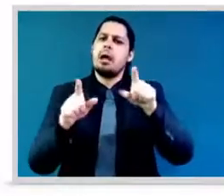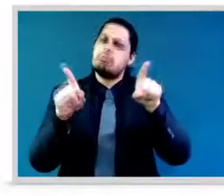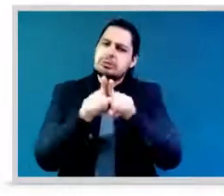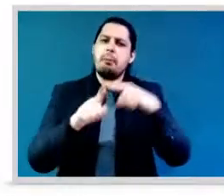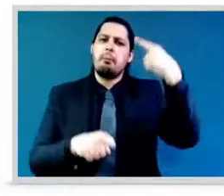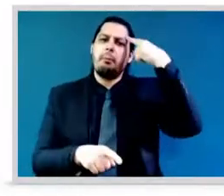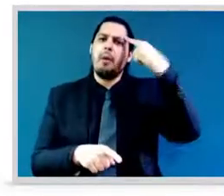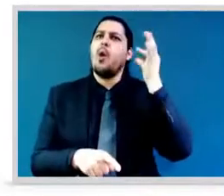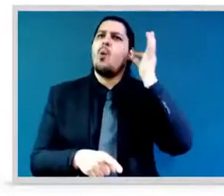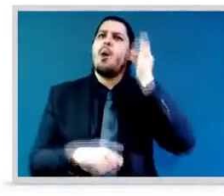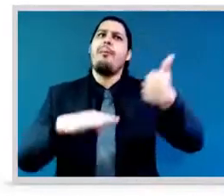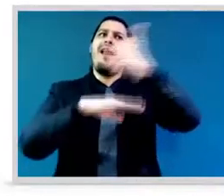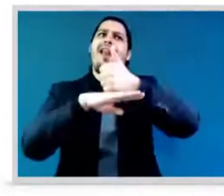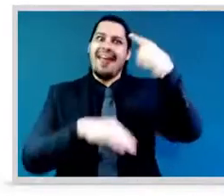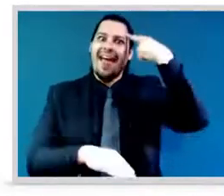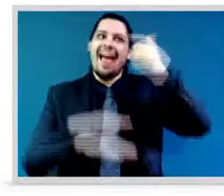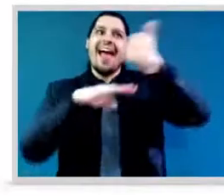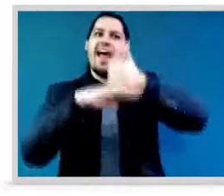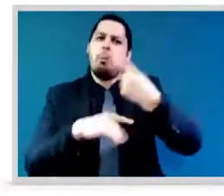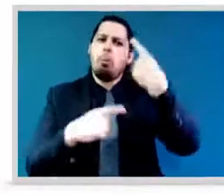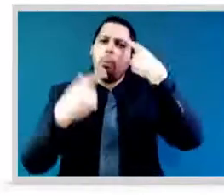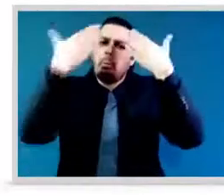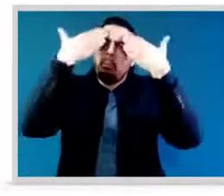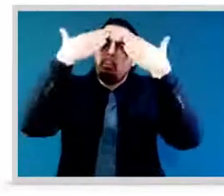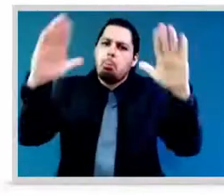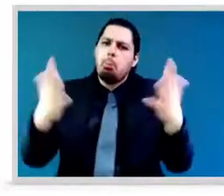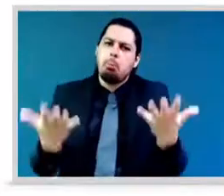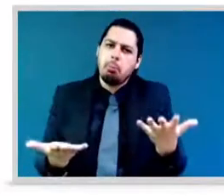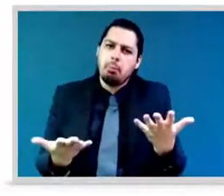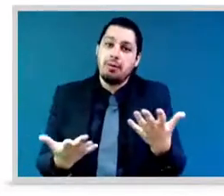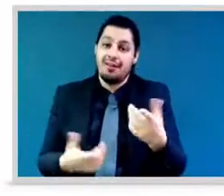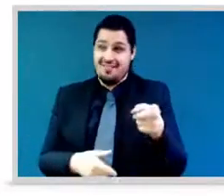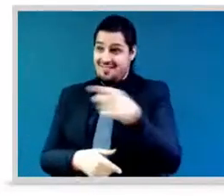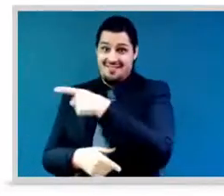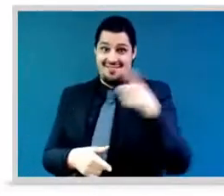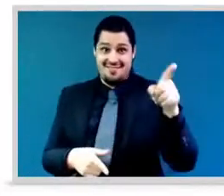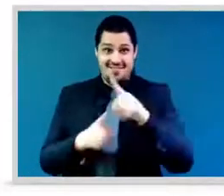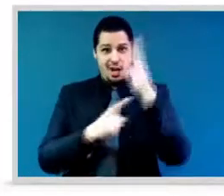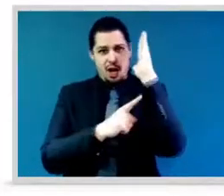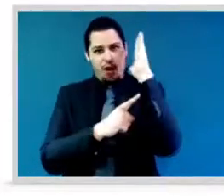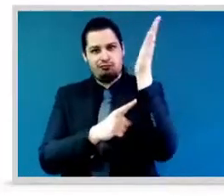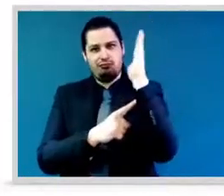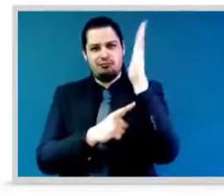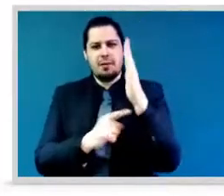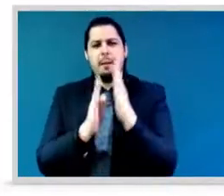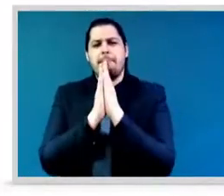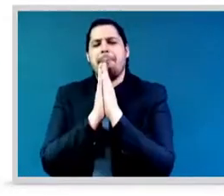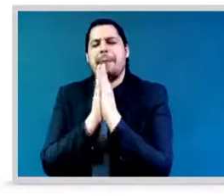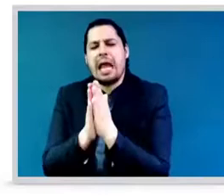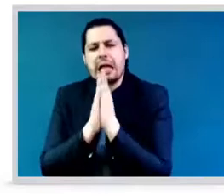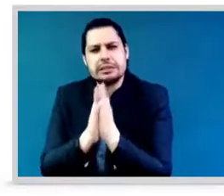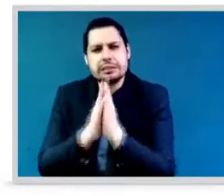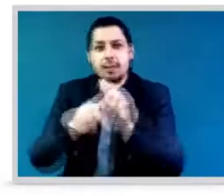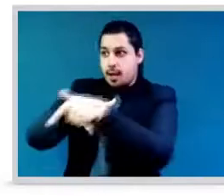yourself when you talk please and then mute yourself when you're not talking um also keep it conversational so that